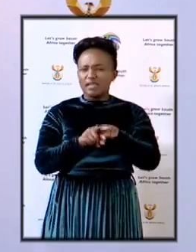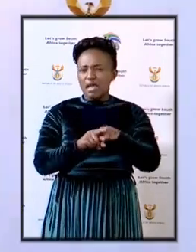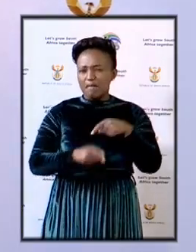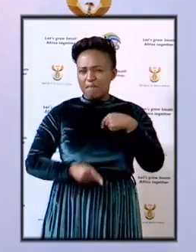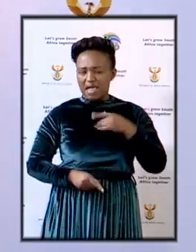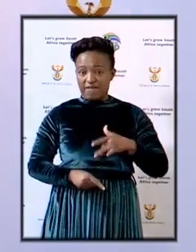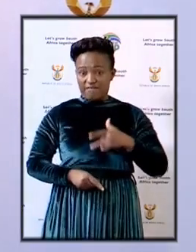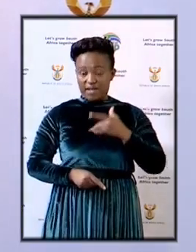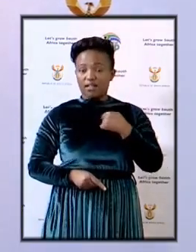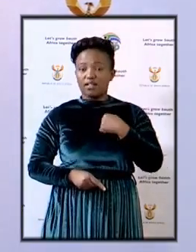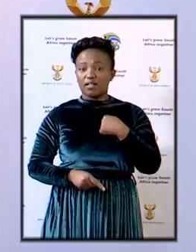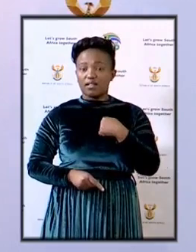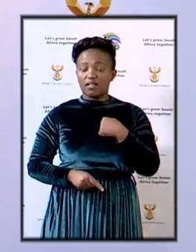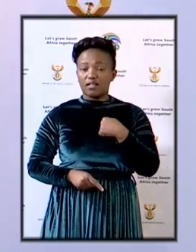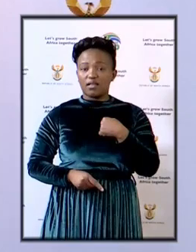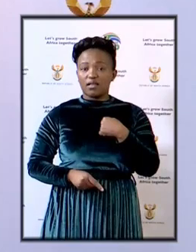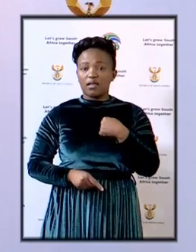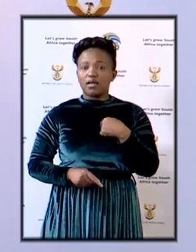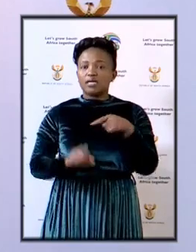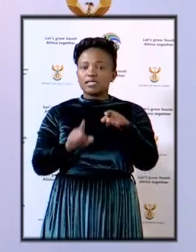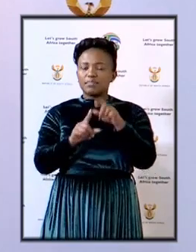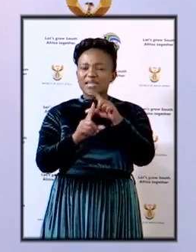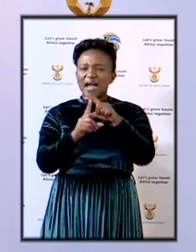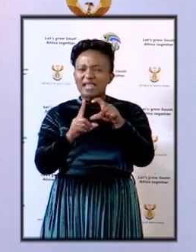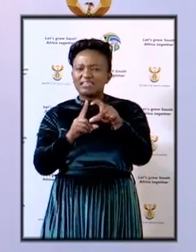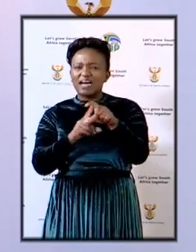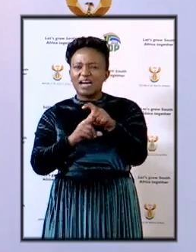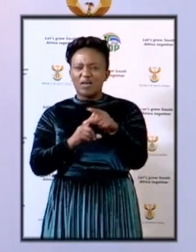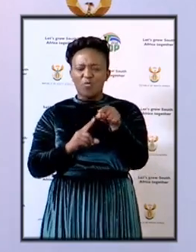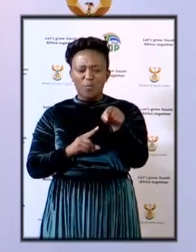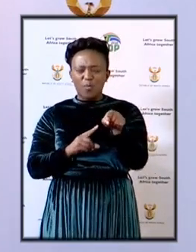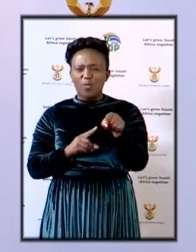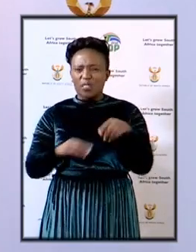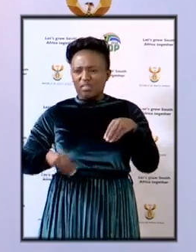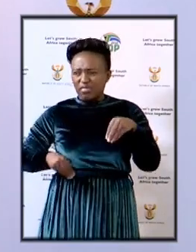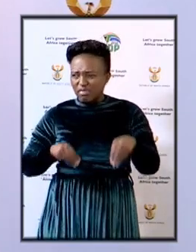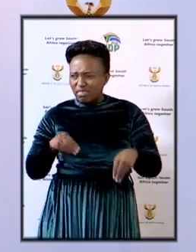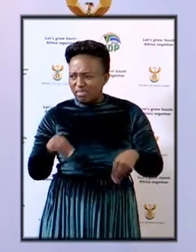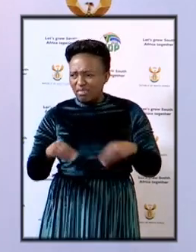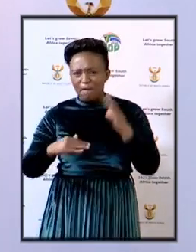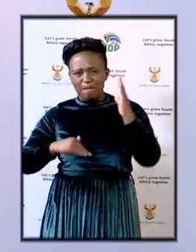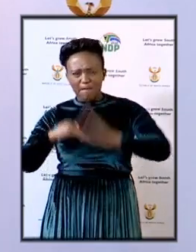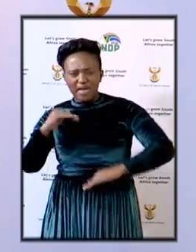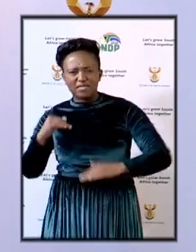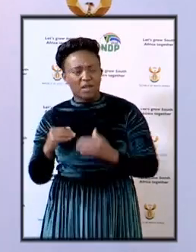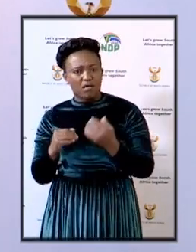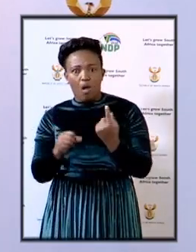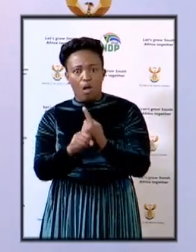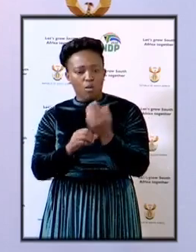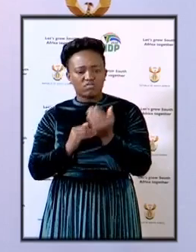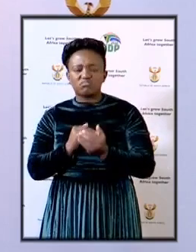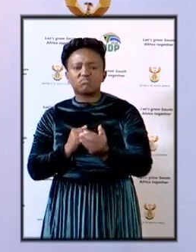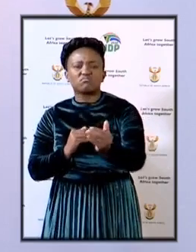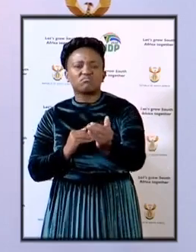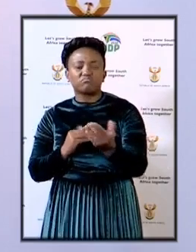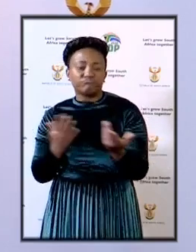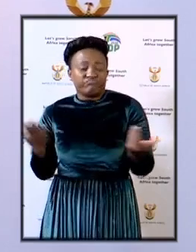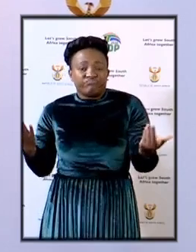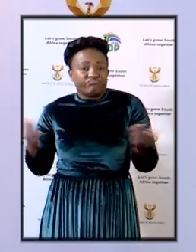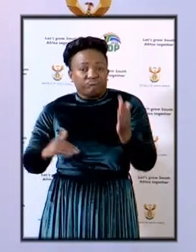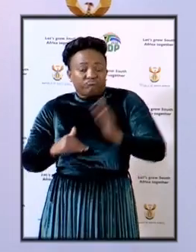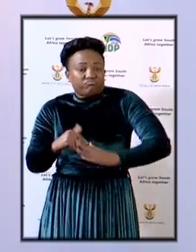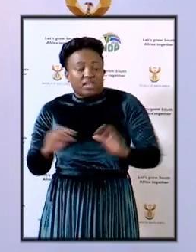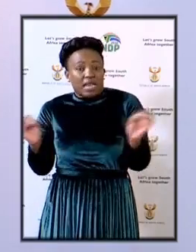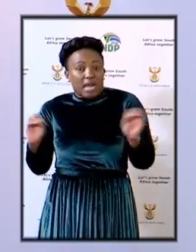And given the pervasive culture of impunity that this country has sadly become